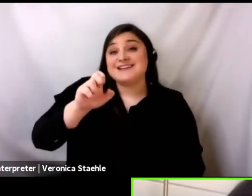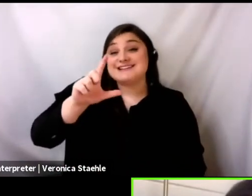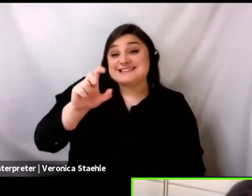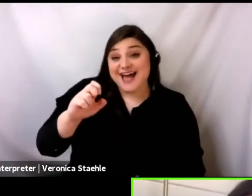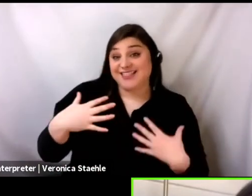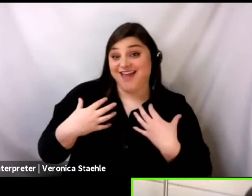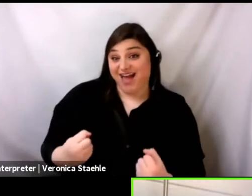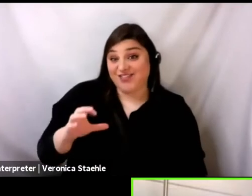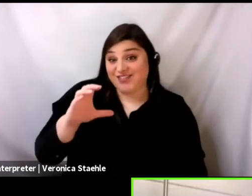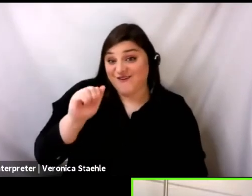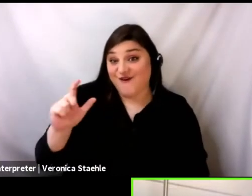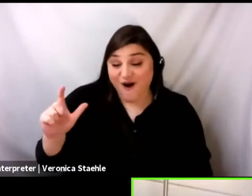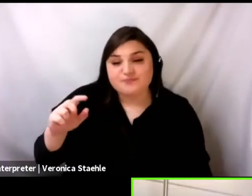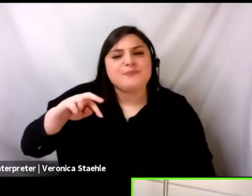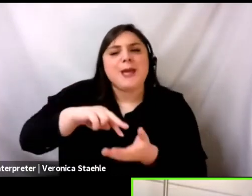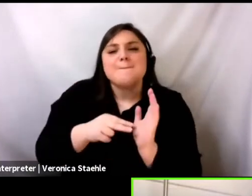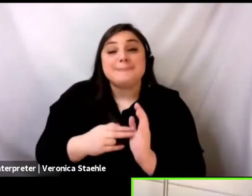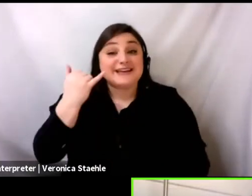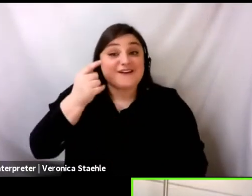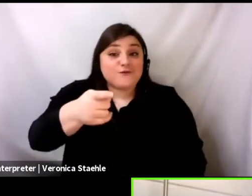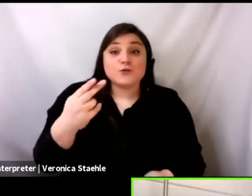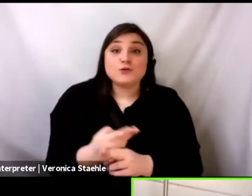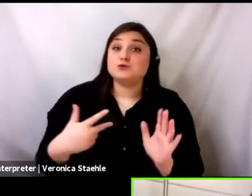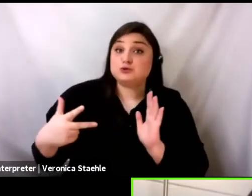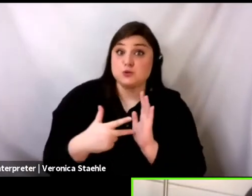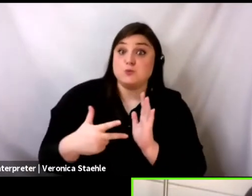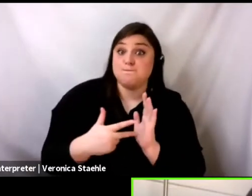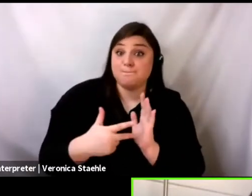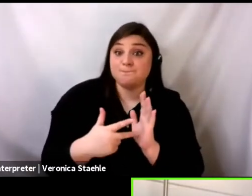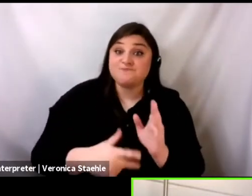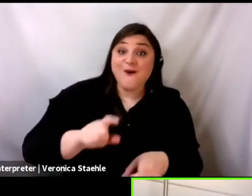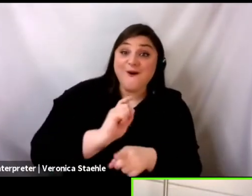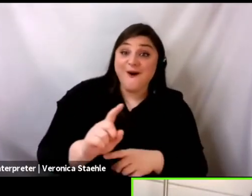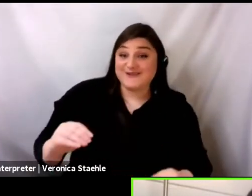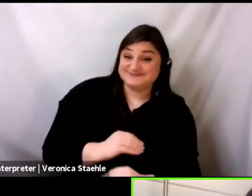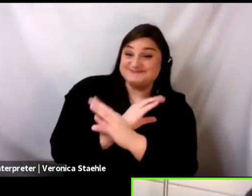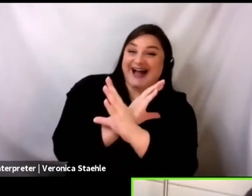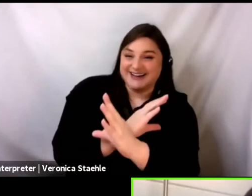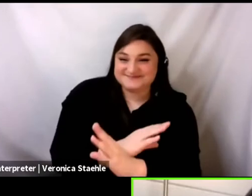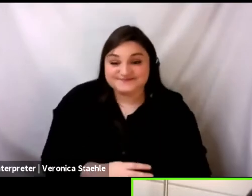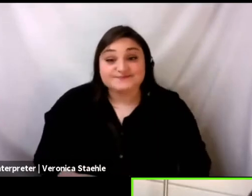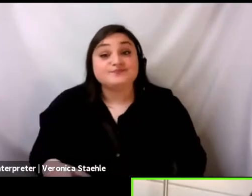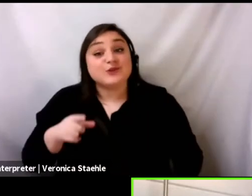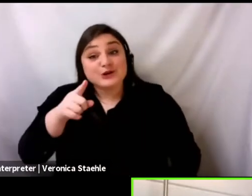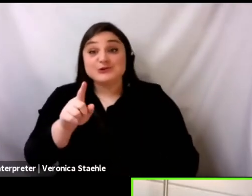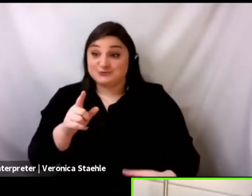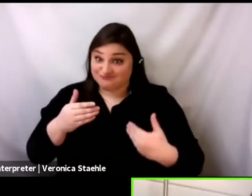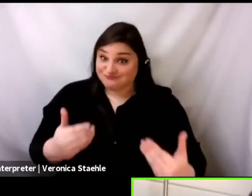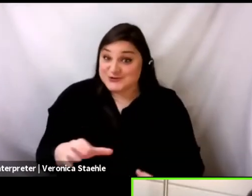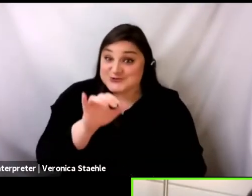if we're, if you are meeting with a physician on zoom, you know, an informed consent actually includes that language. And so,